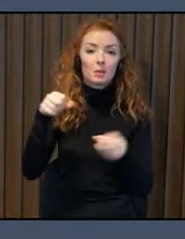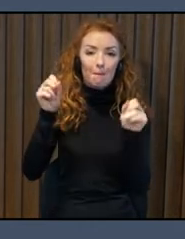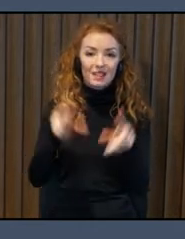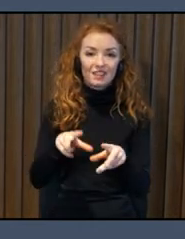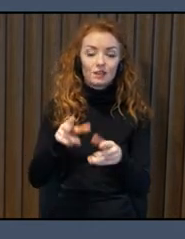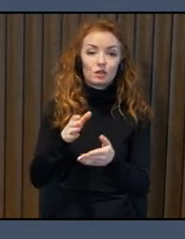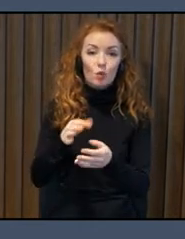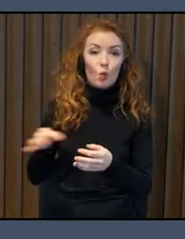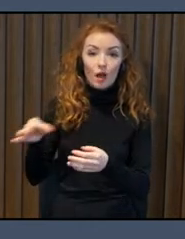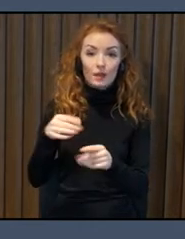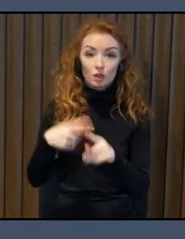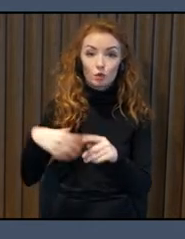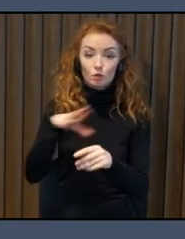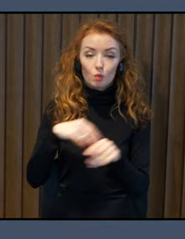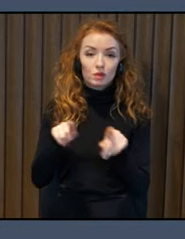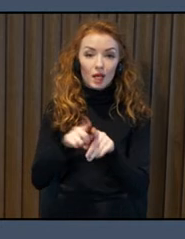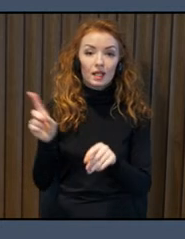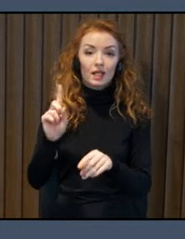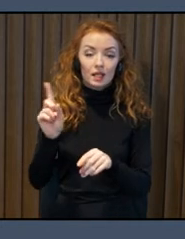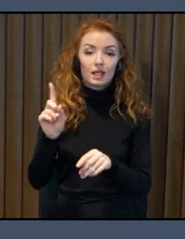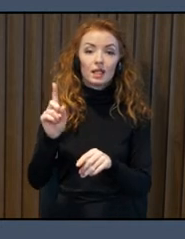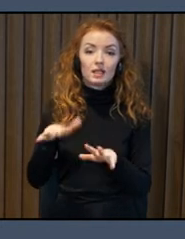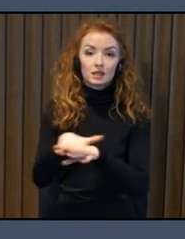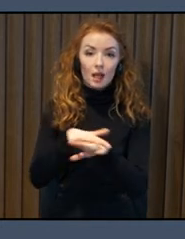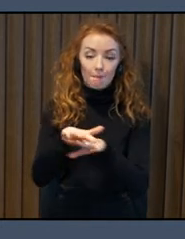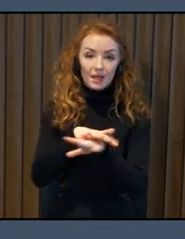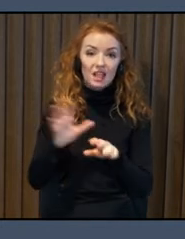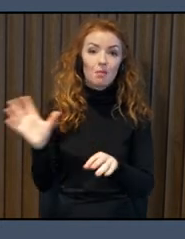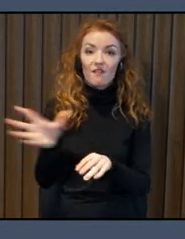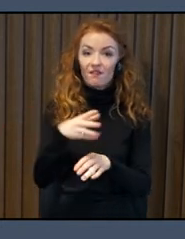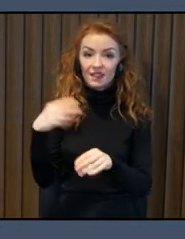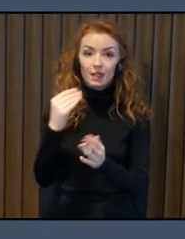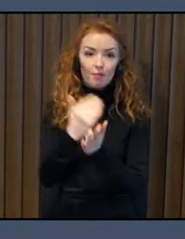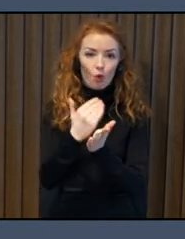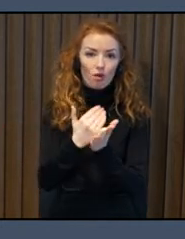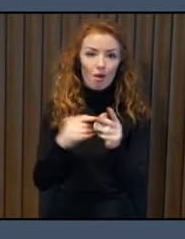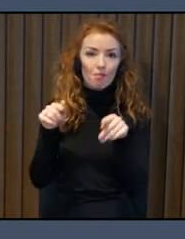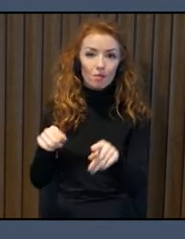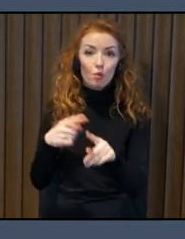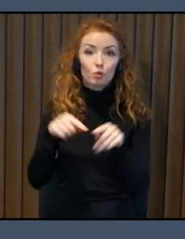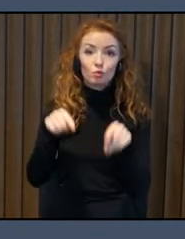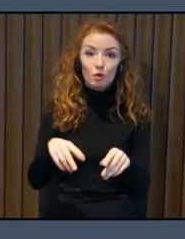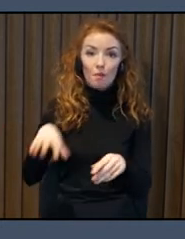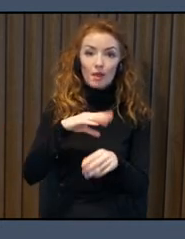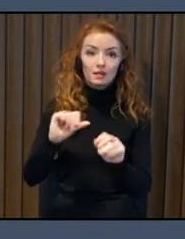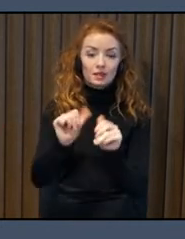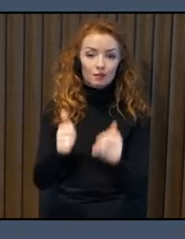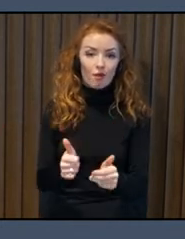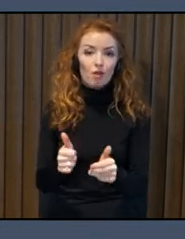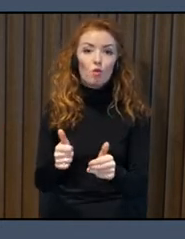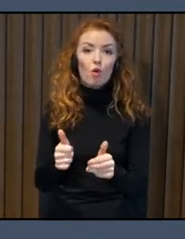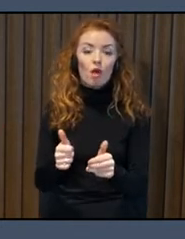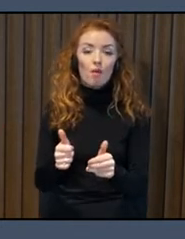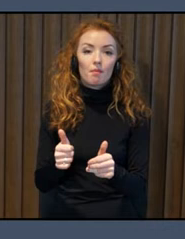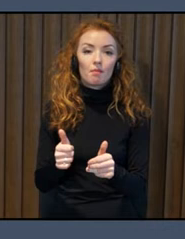accessibility issues called A Society for All. And when we created this program, all the departments and politicians on all levels